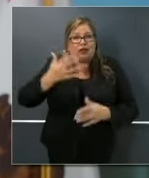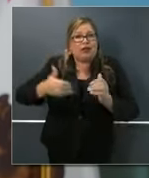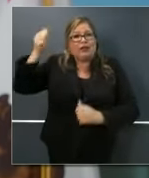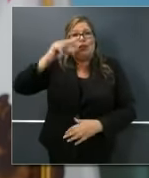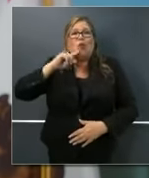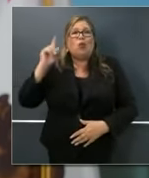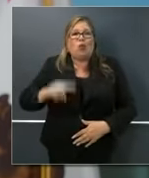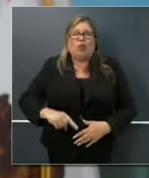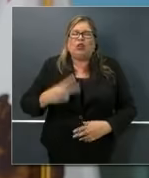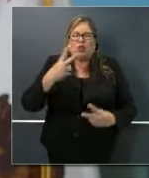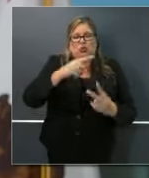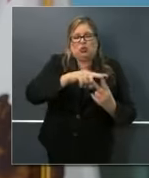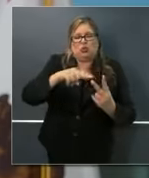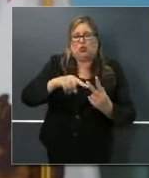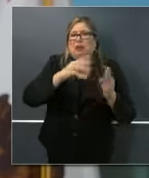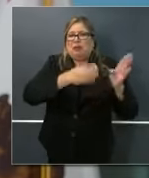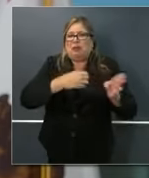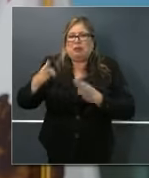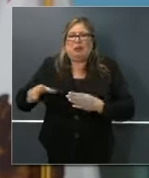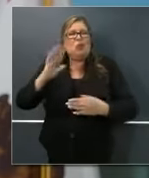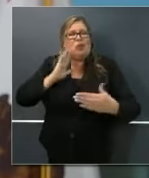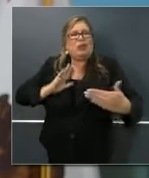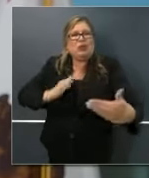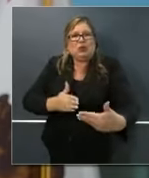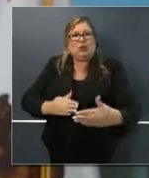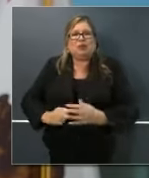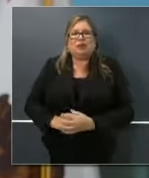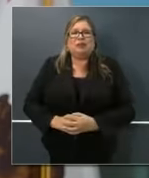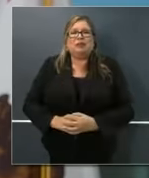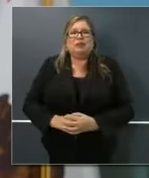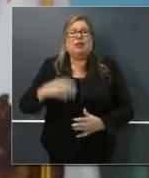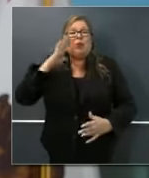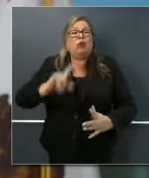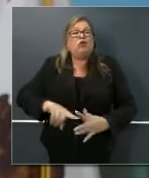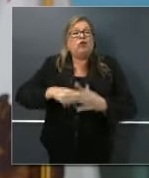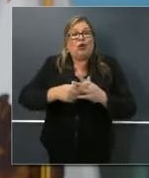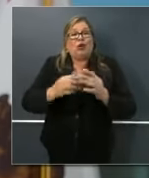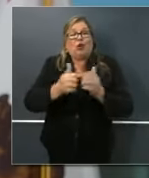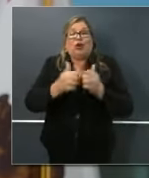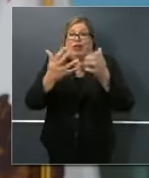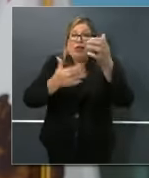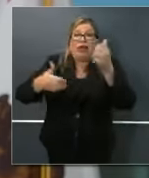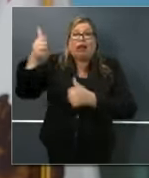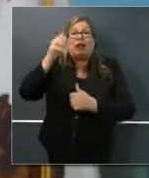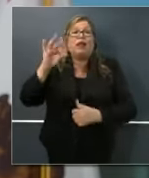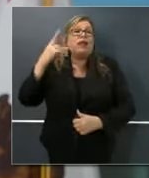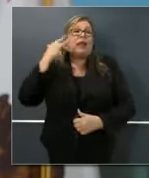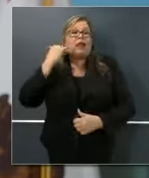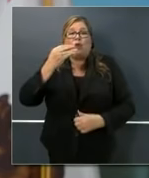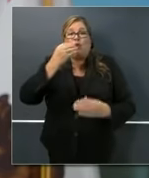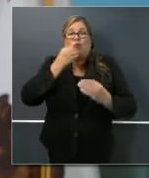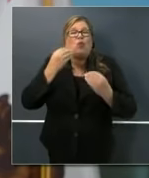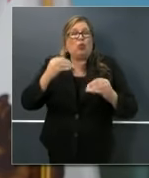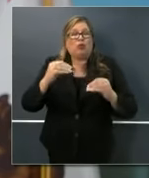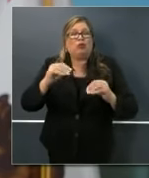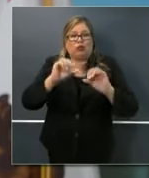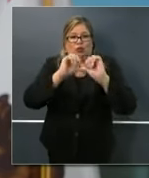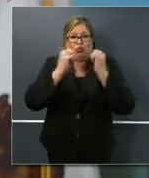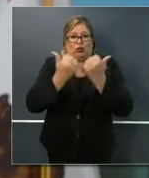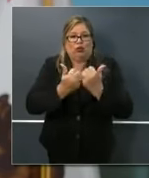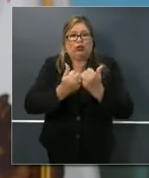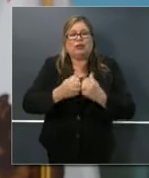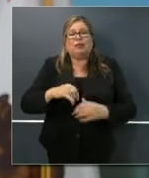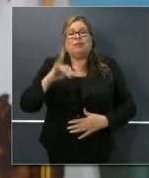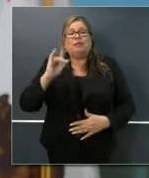introduce to you briefly. I'll start with the head of the California Grocers Association, who's on the phone, and we'll make